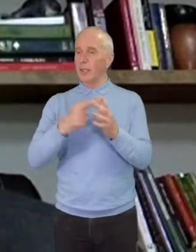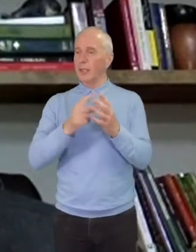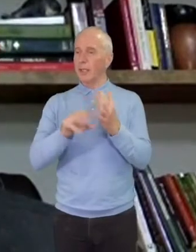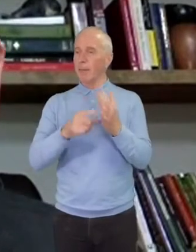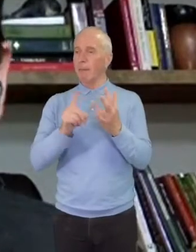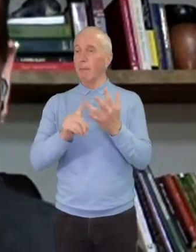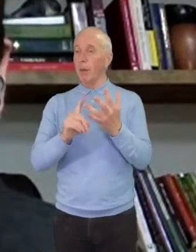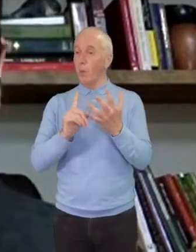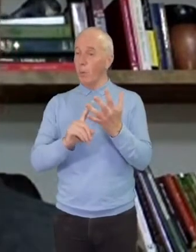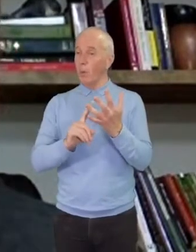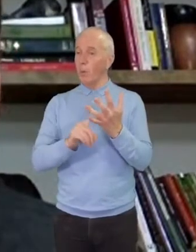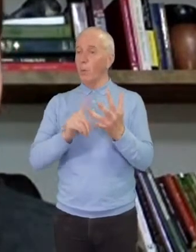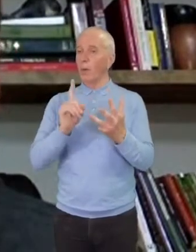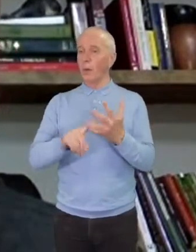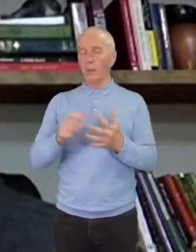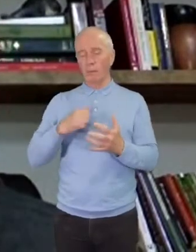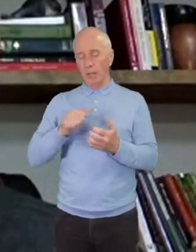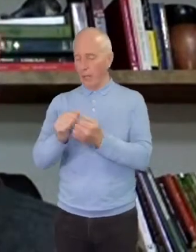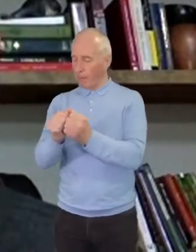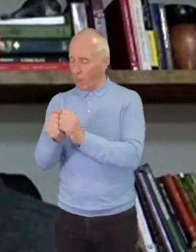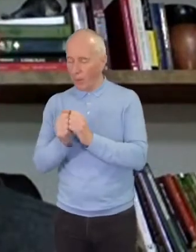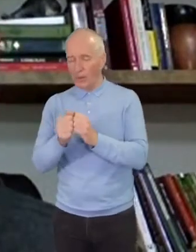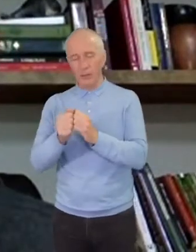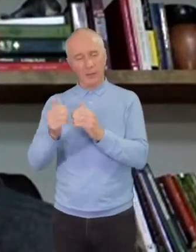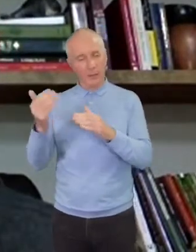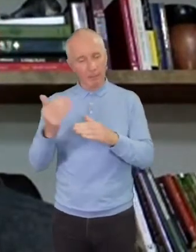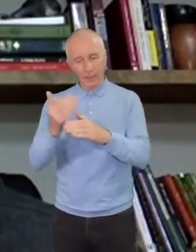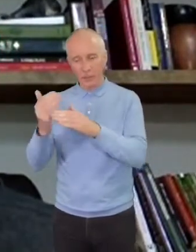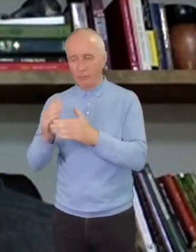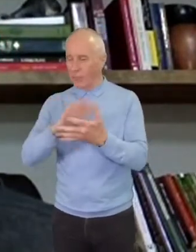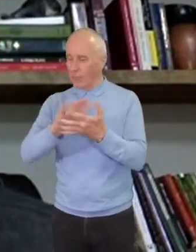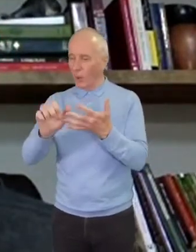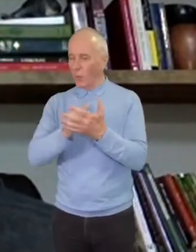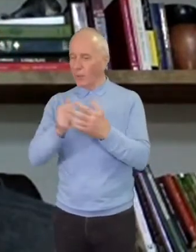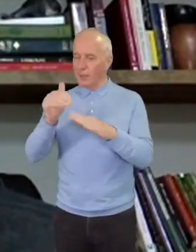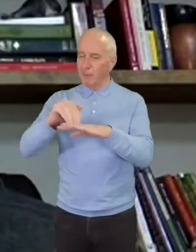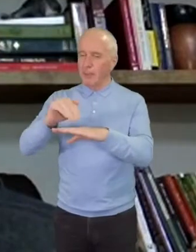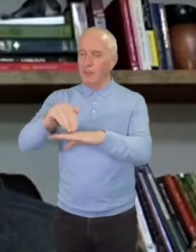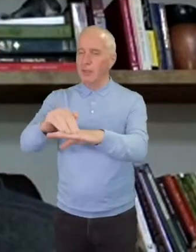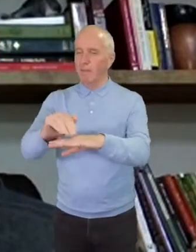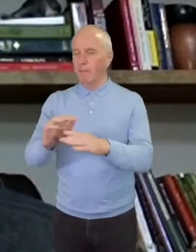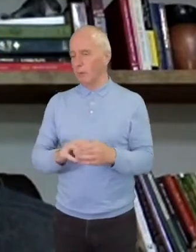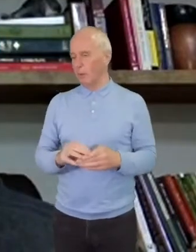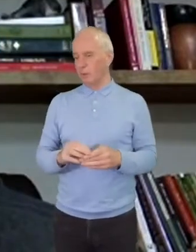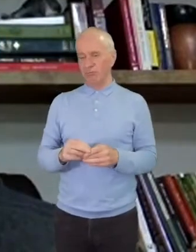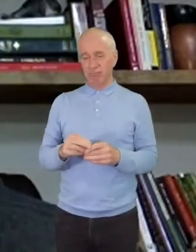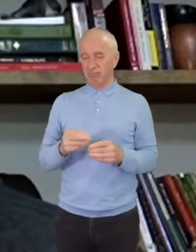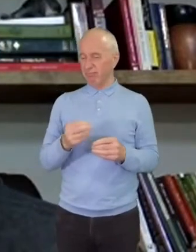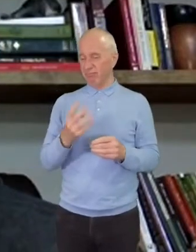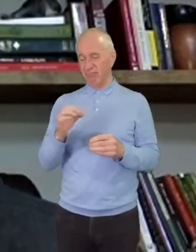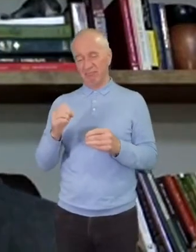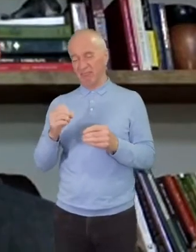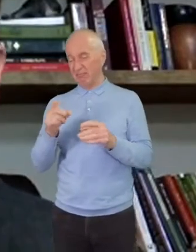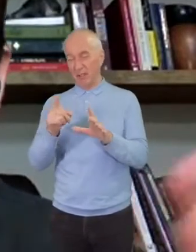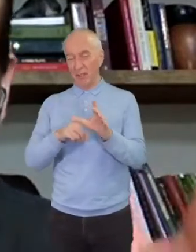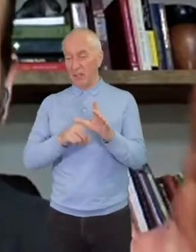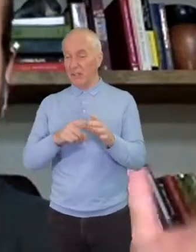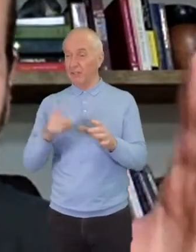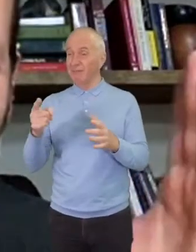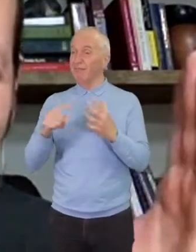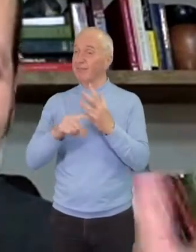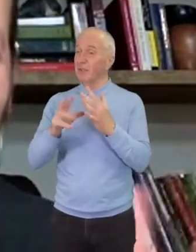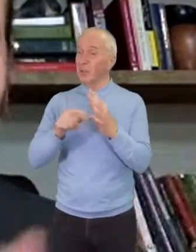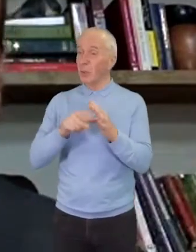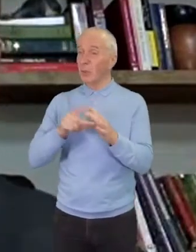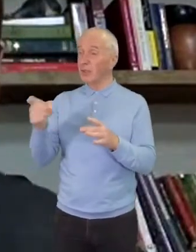partner in ministry and holy mischief for 20 some years. And Tony always says, you know, you